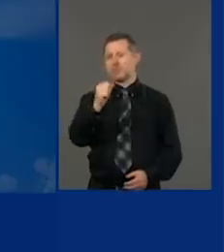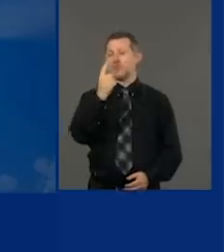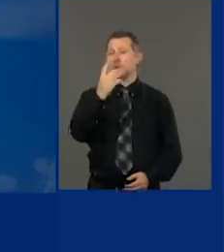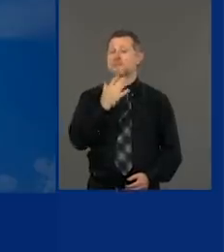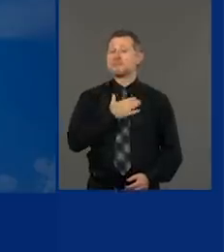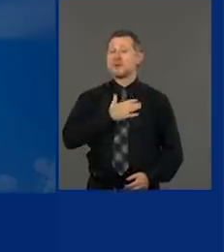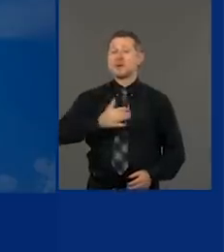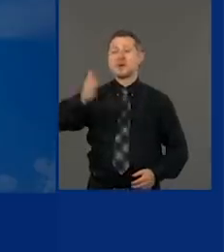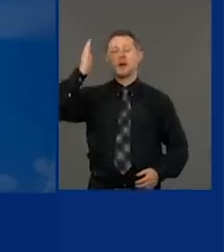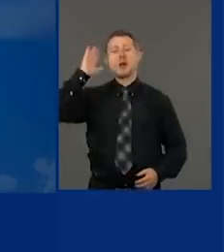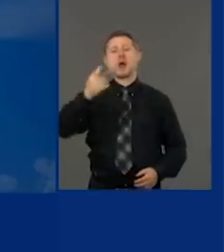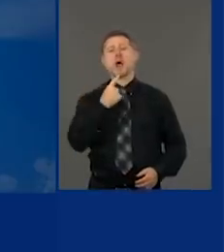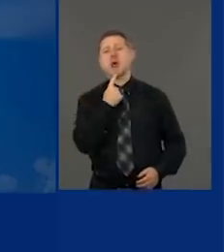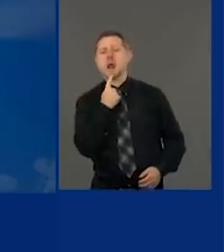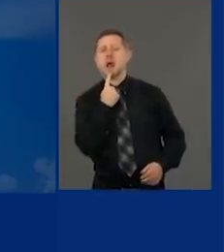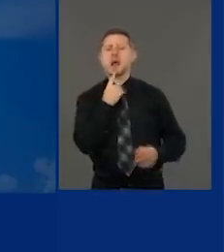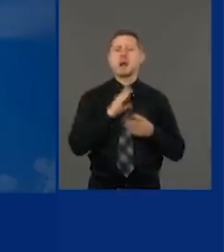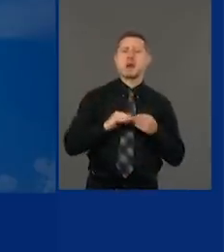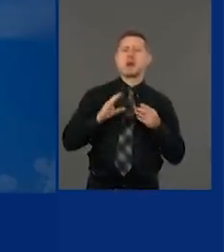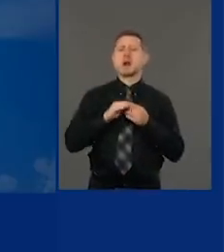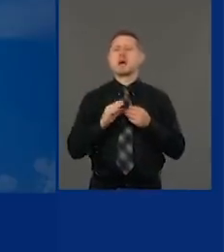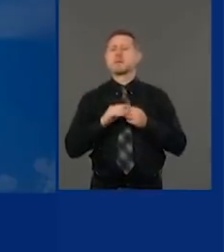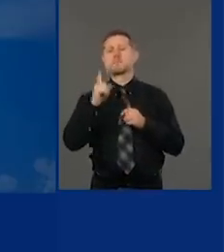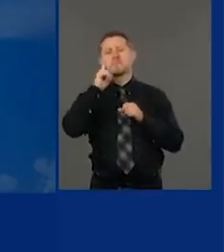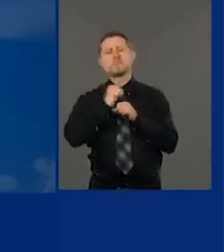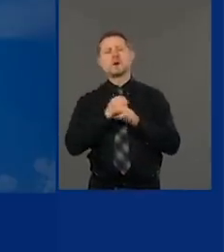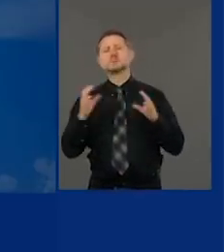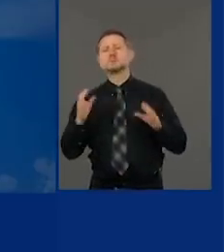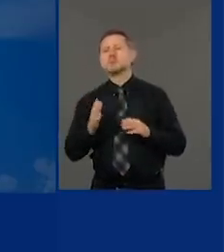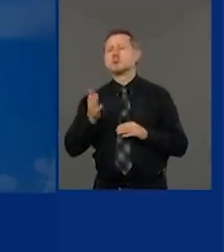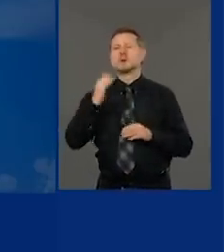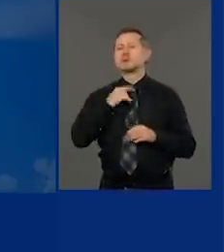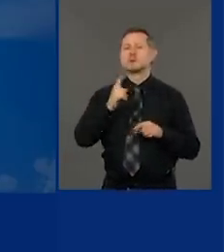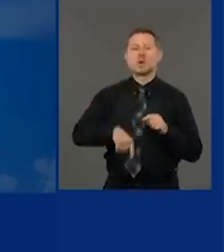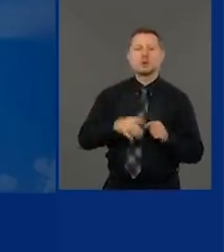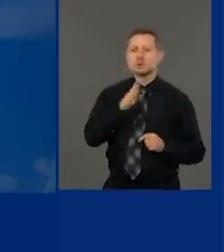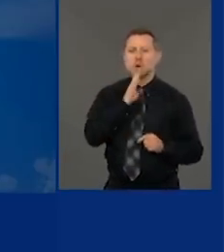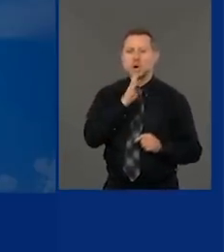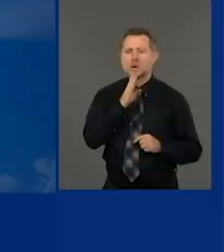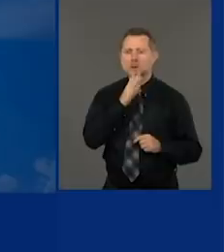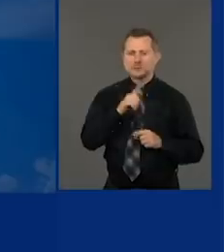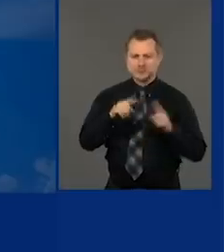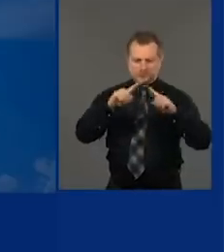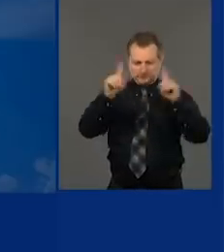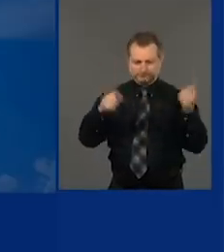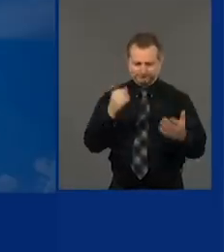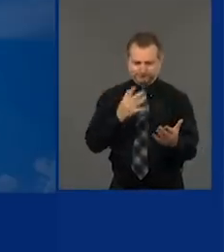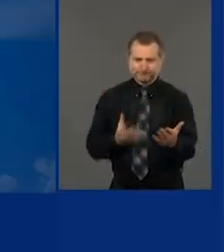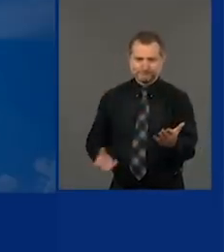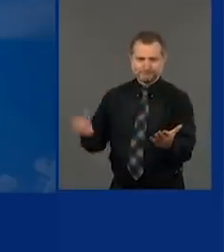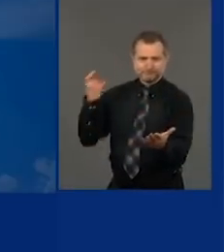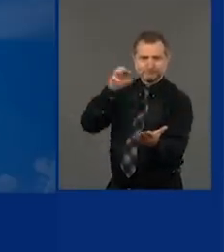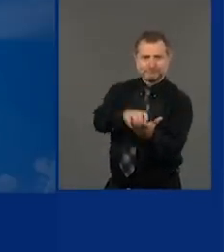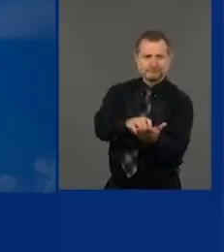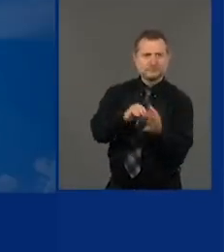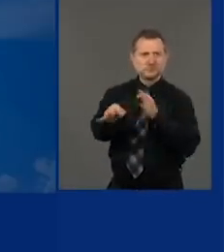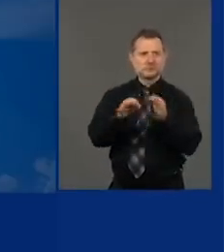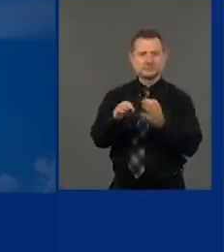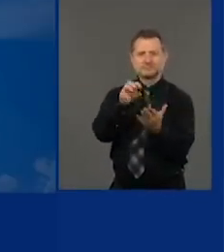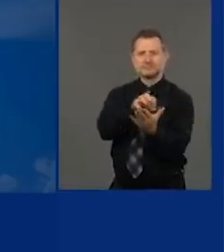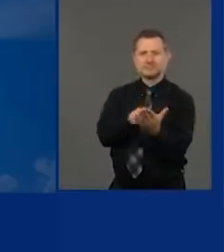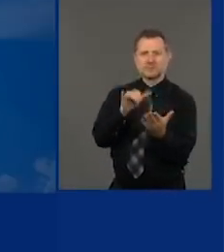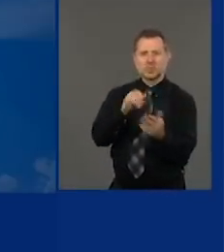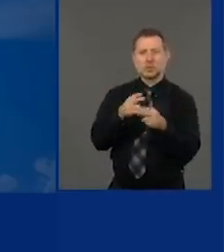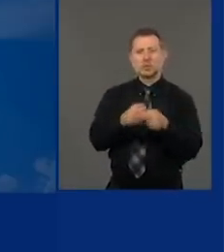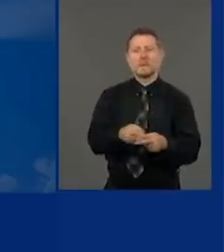What if somebody said, okay, no words. Paint me a picture that tells the story of what you're trying to say. That's poster art.